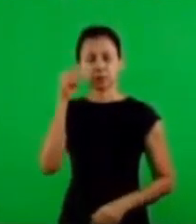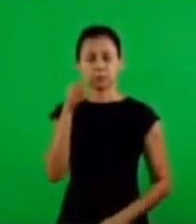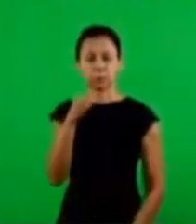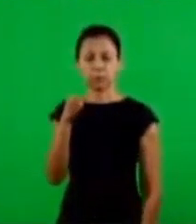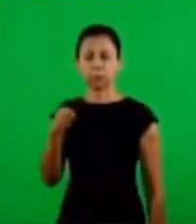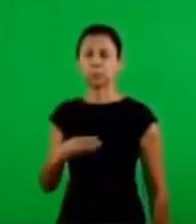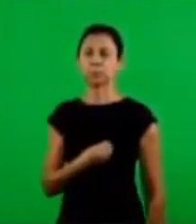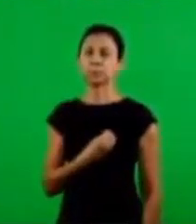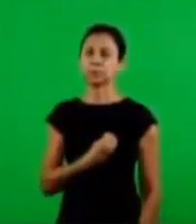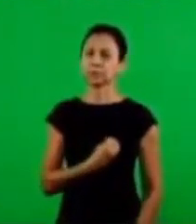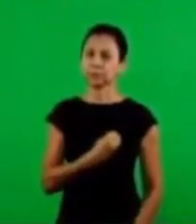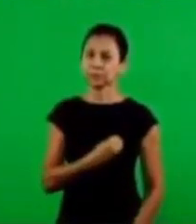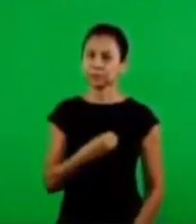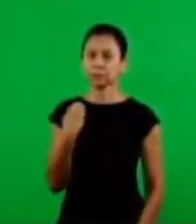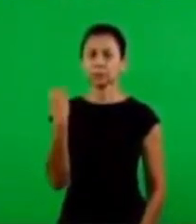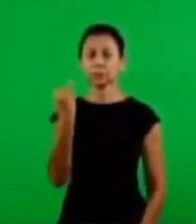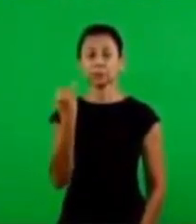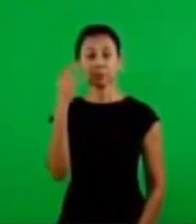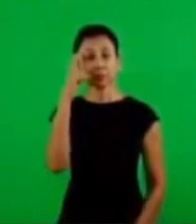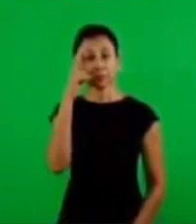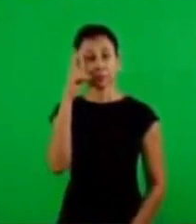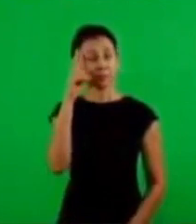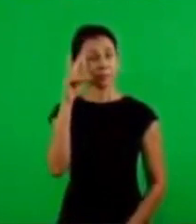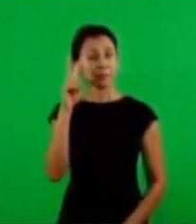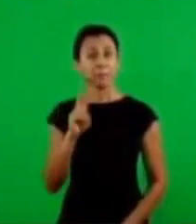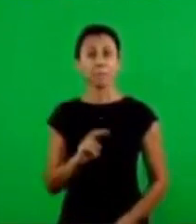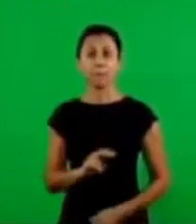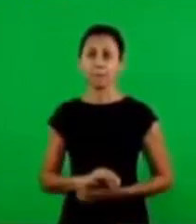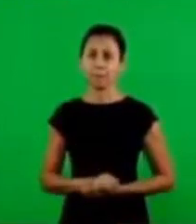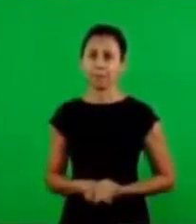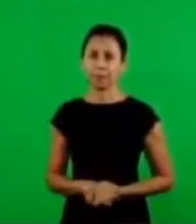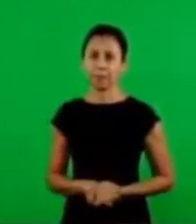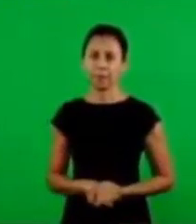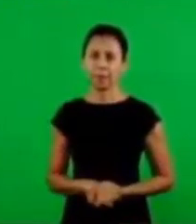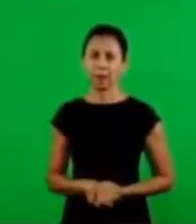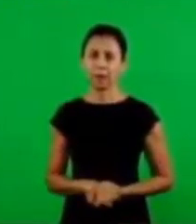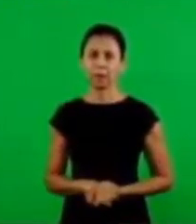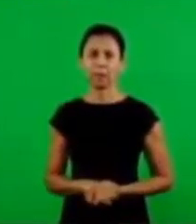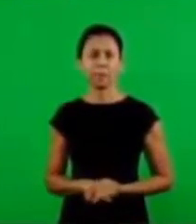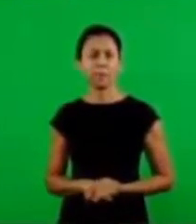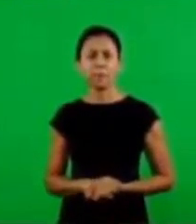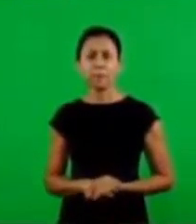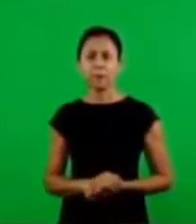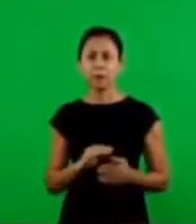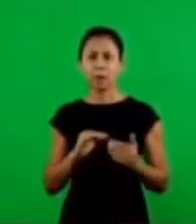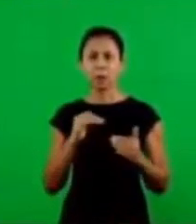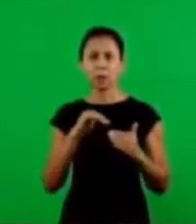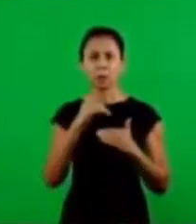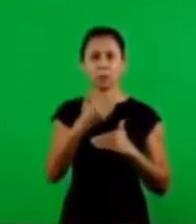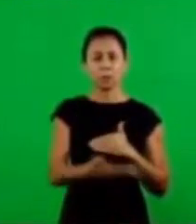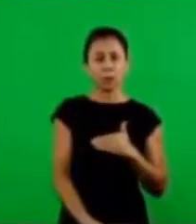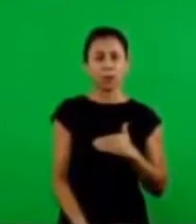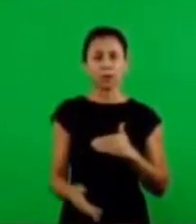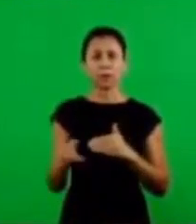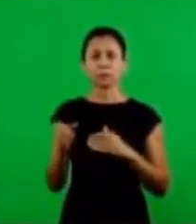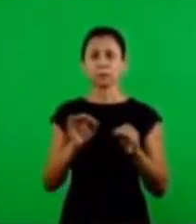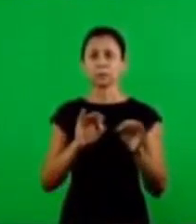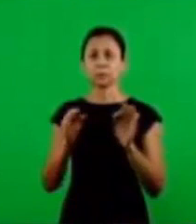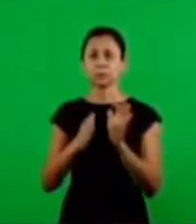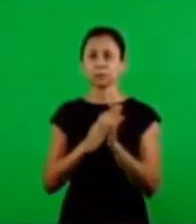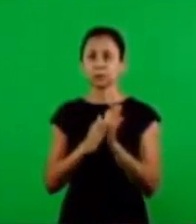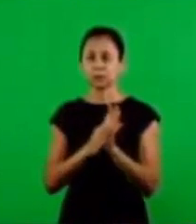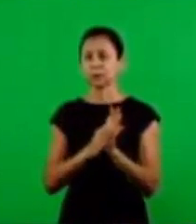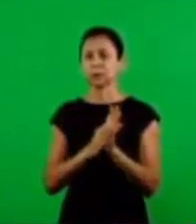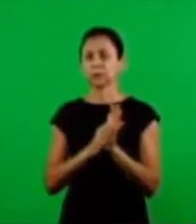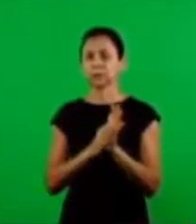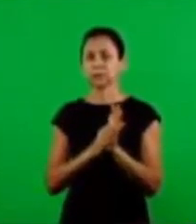so it's very important to remember that nothing was left outside of the project of glorification of the